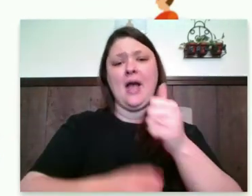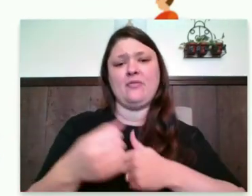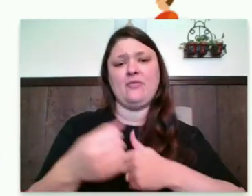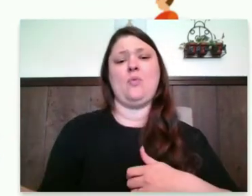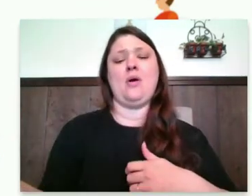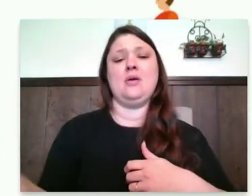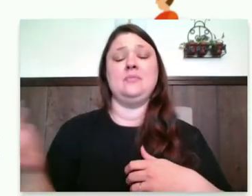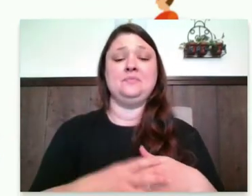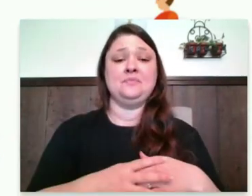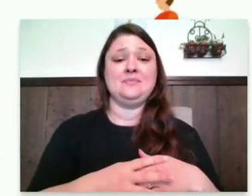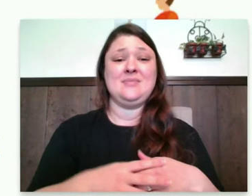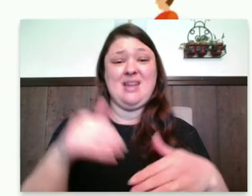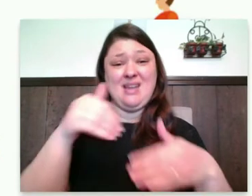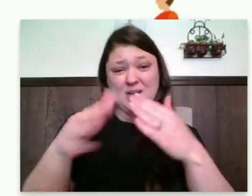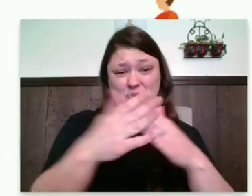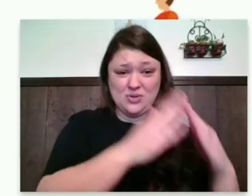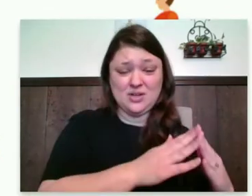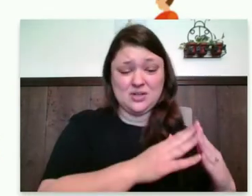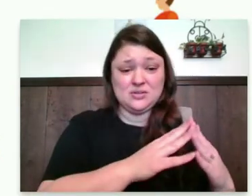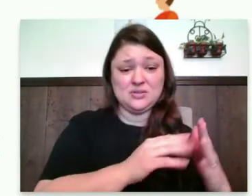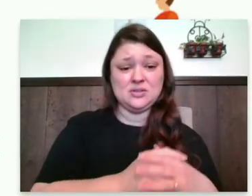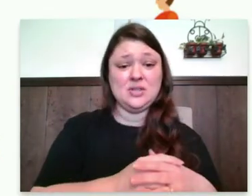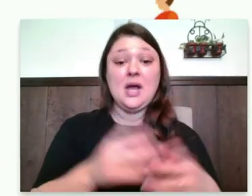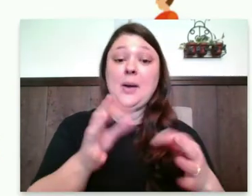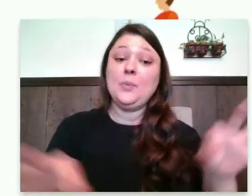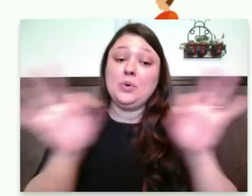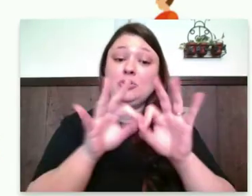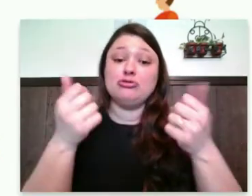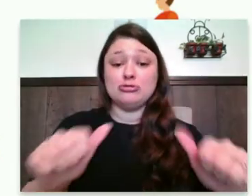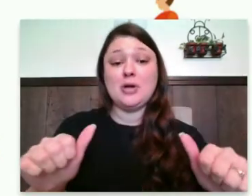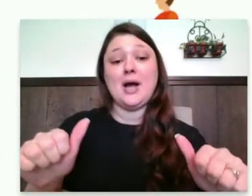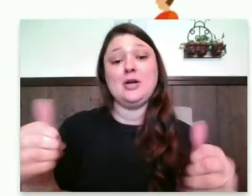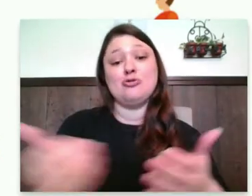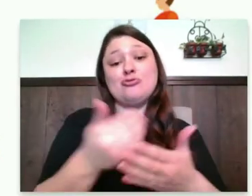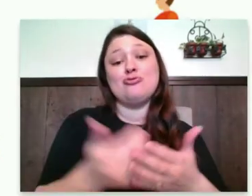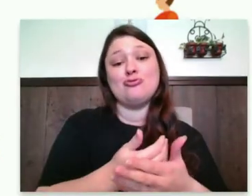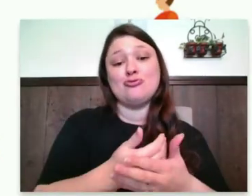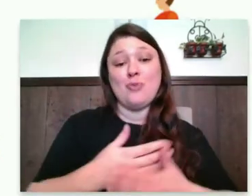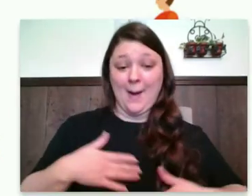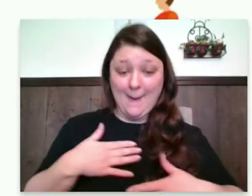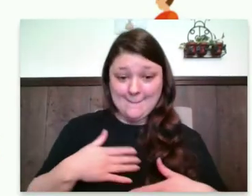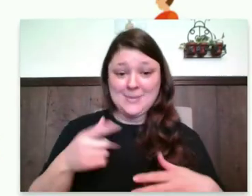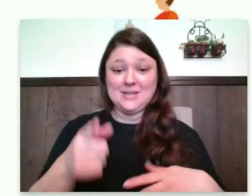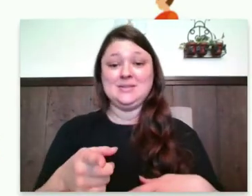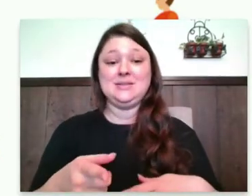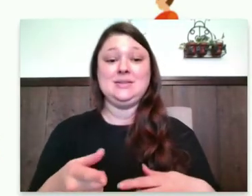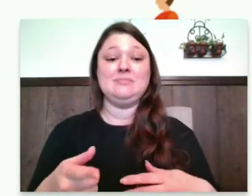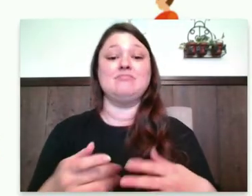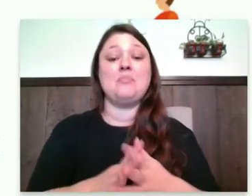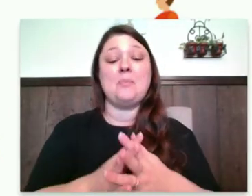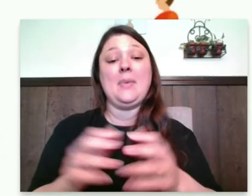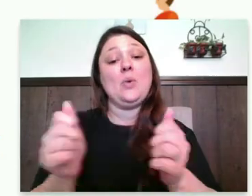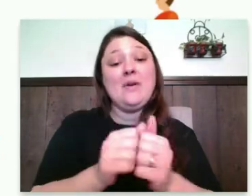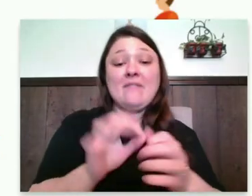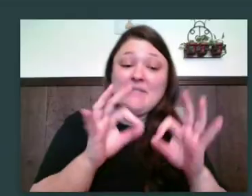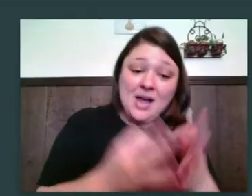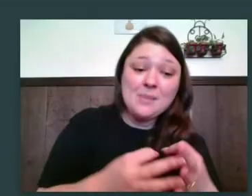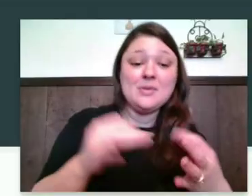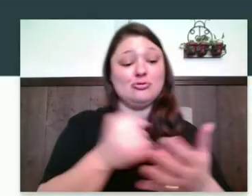opportunity to try new hobbies, spend time with the family, or journal how you feel.